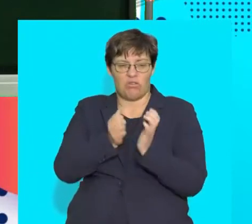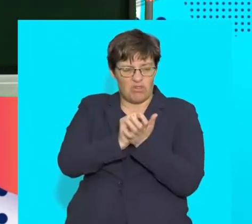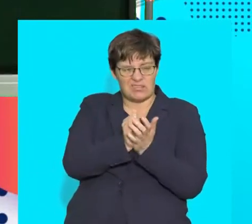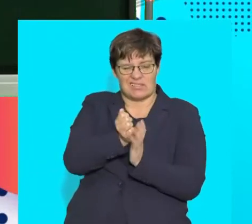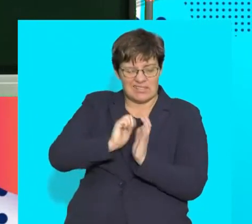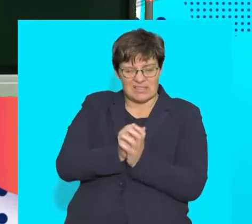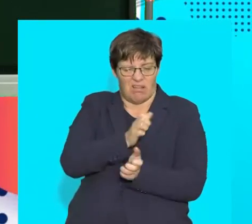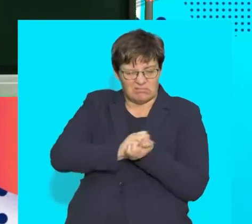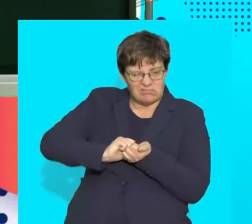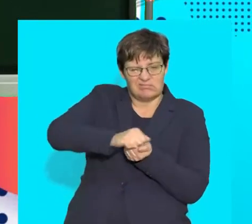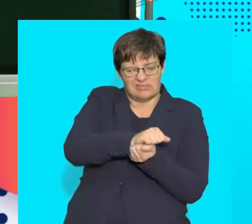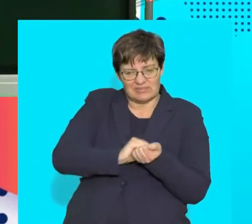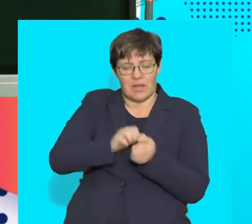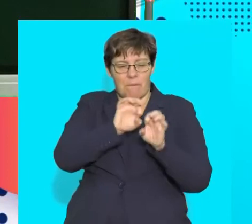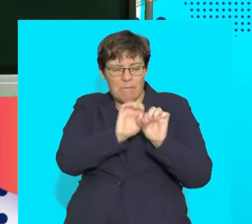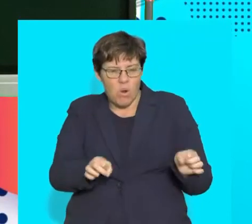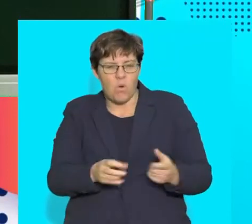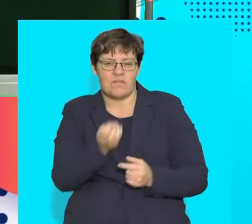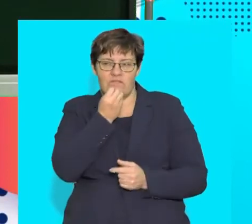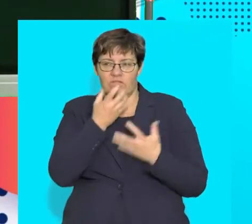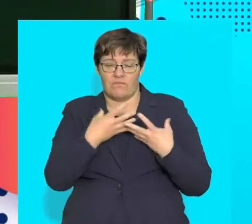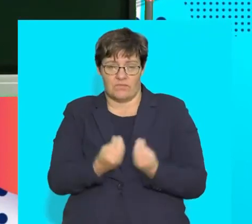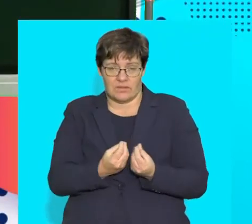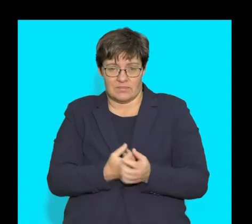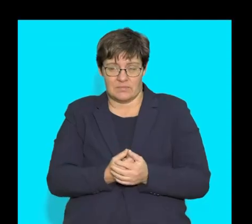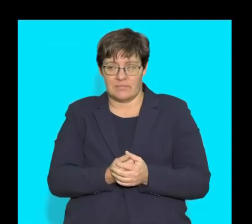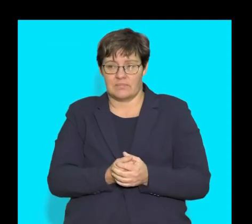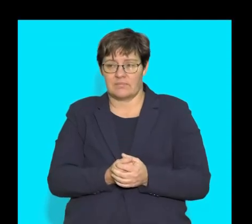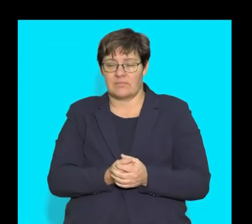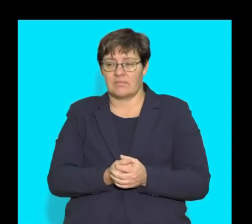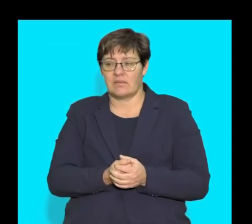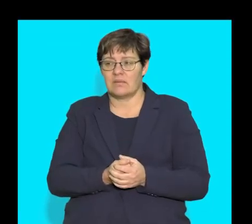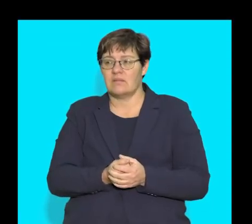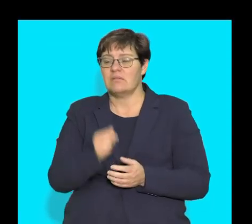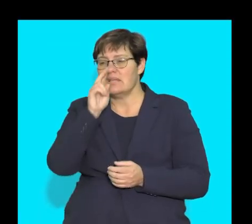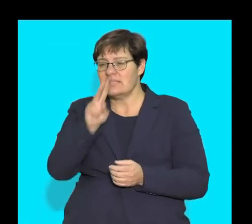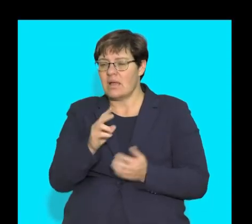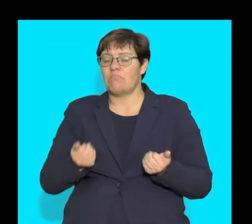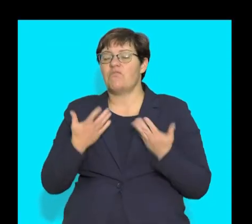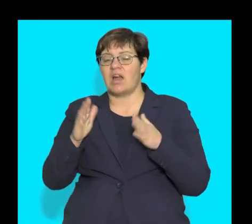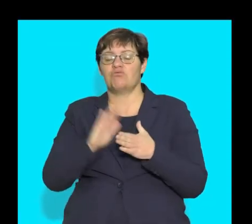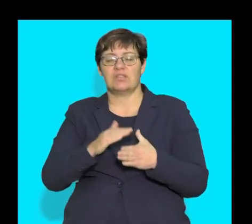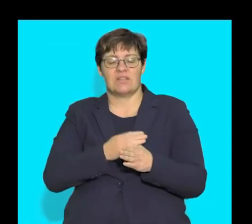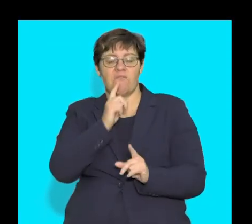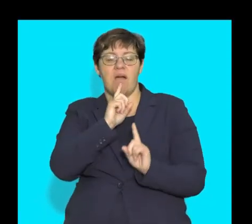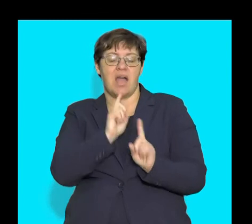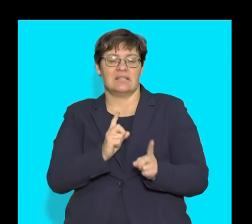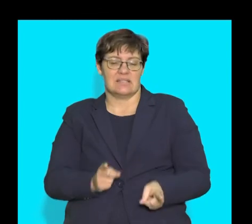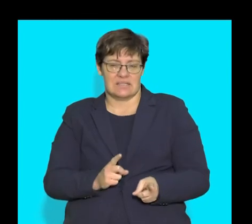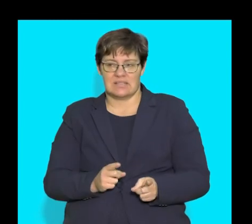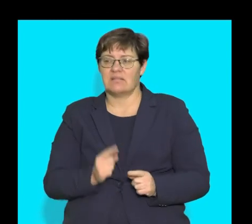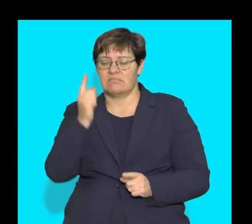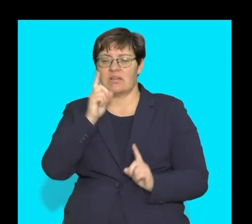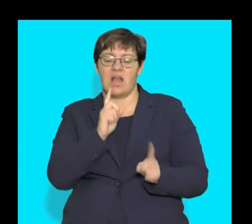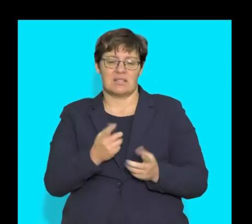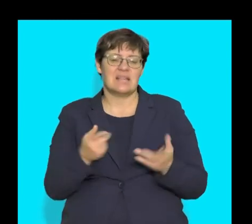its teeth to crush and to mince bone and protein. Right. Let's see. Provide reasons